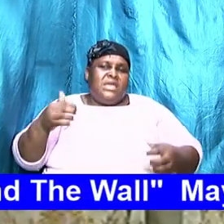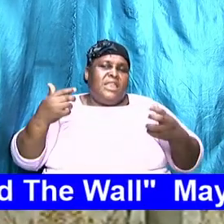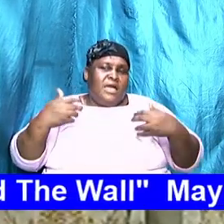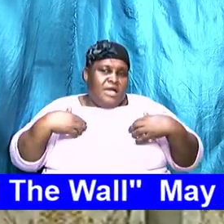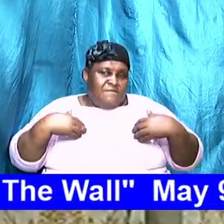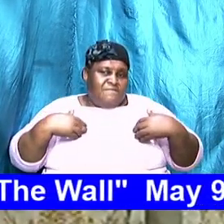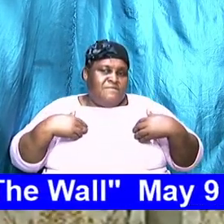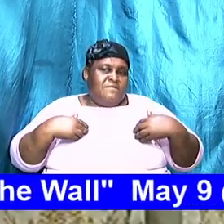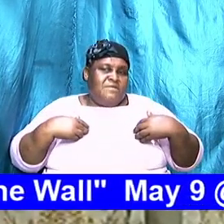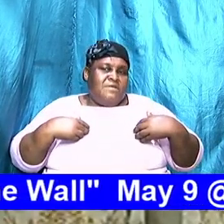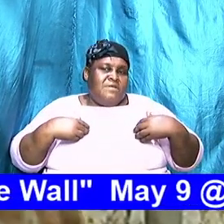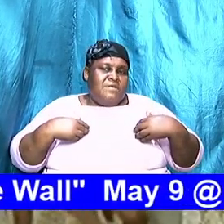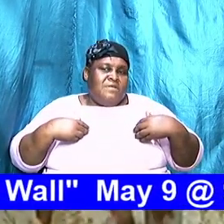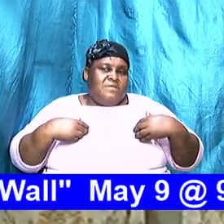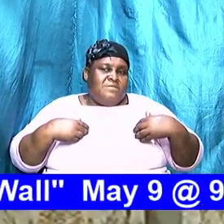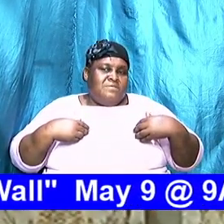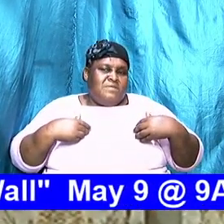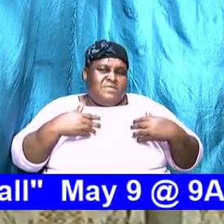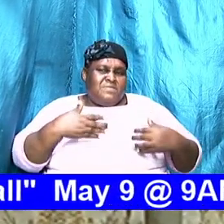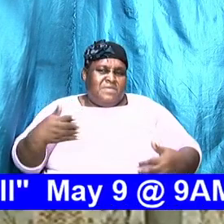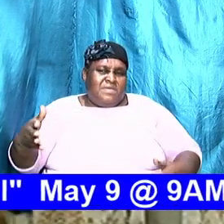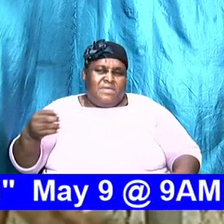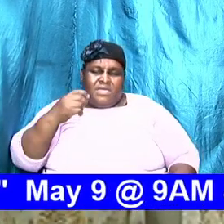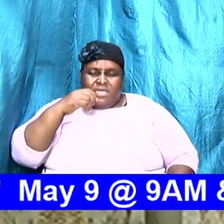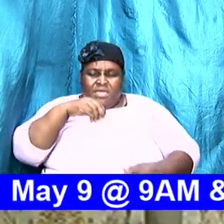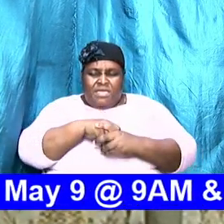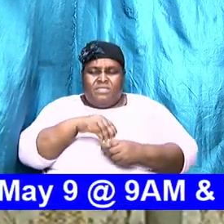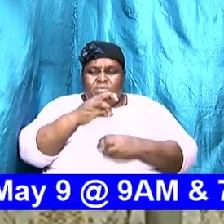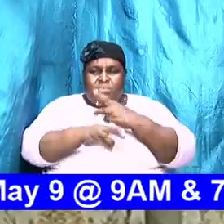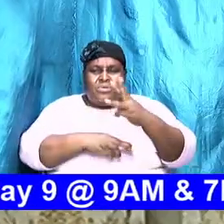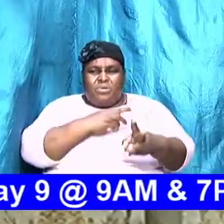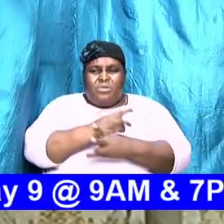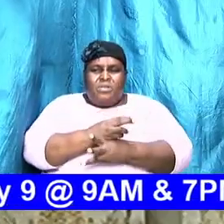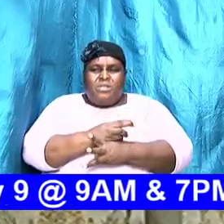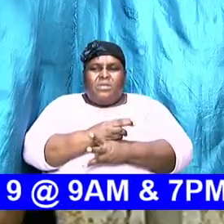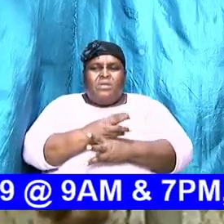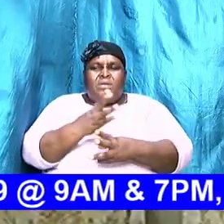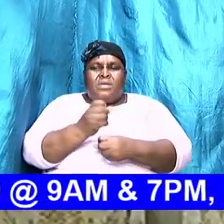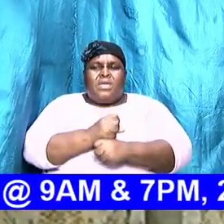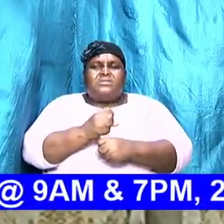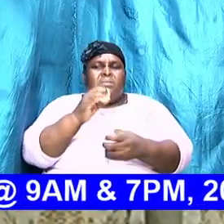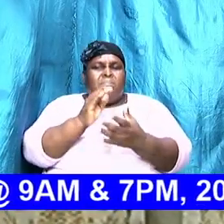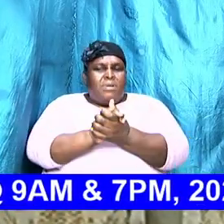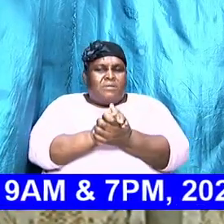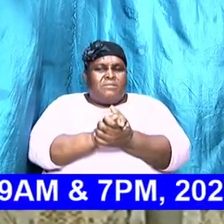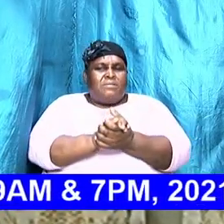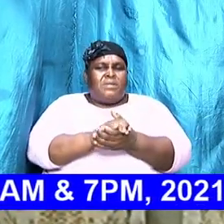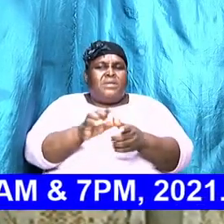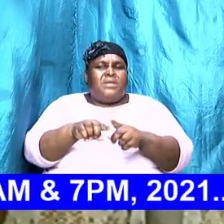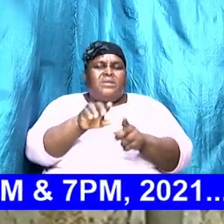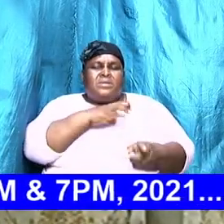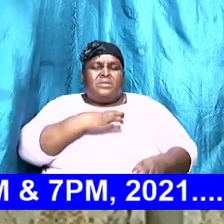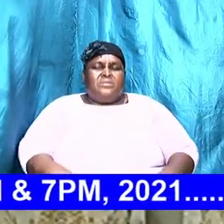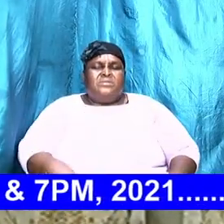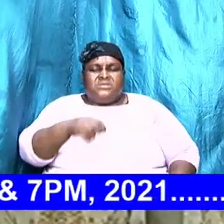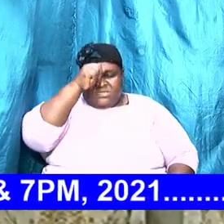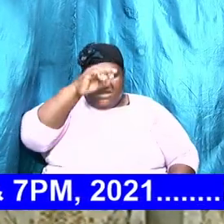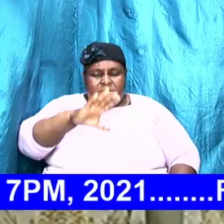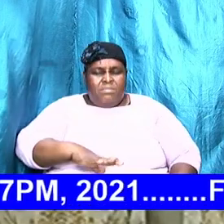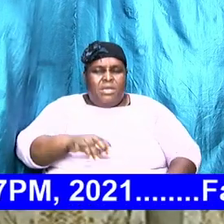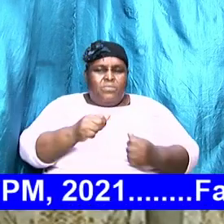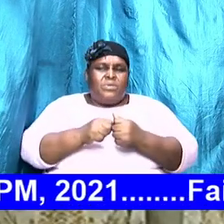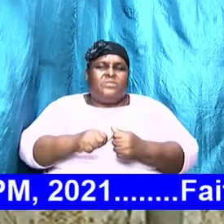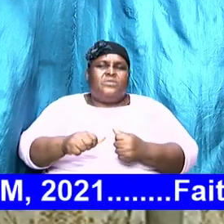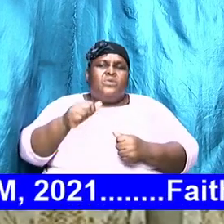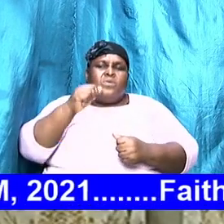ladies just want our money so we get married and we come into the church and we are Christian men in church with a wife